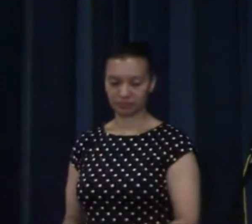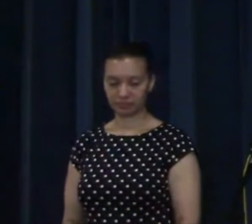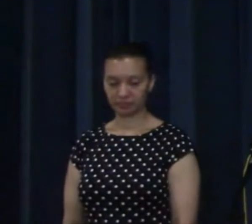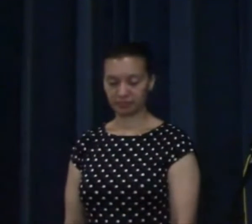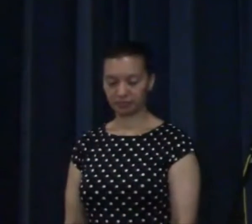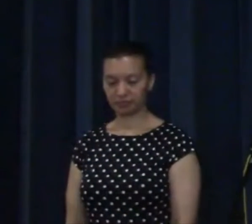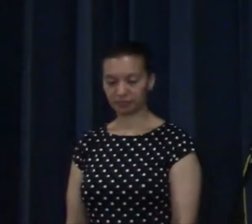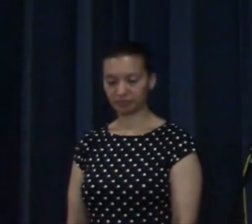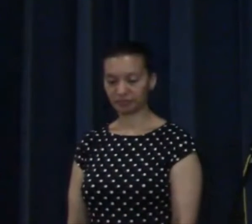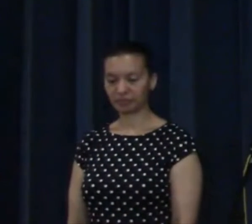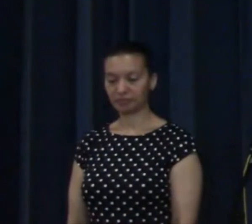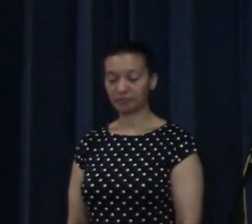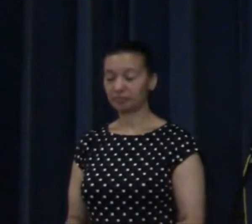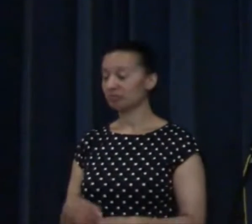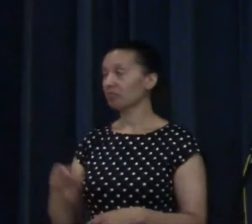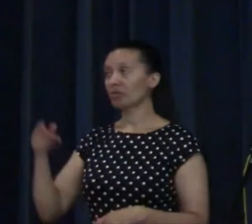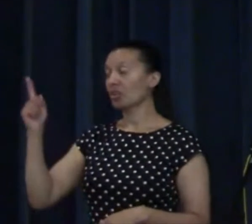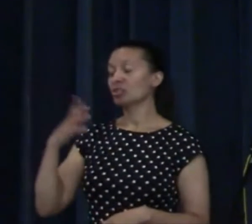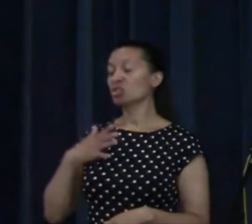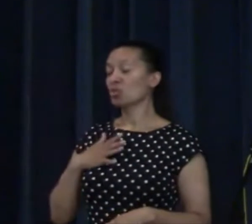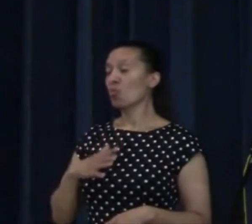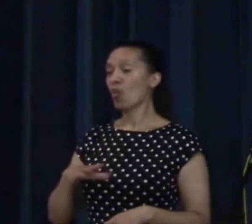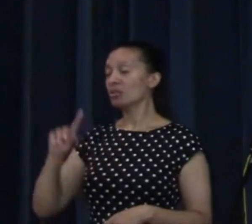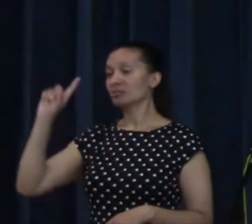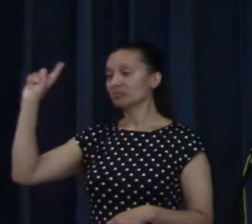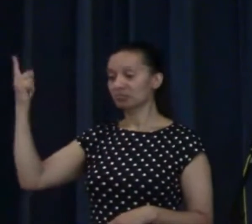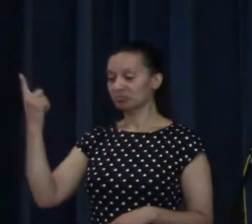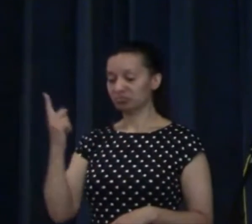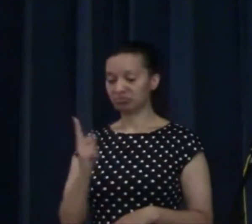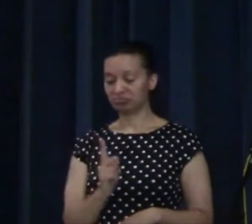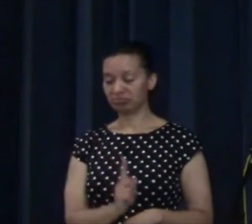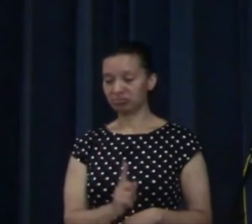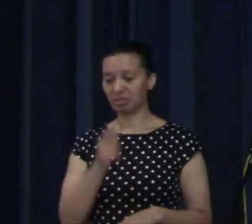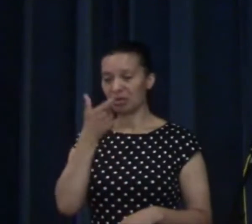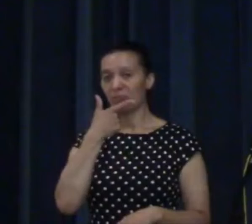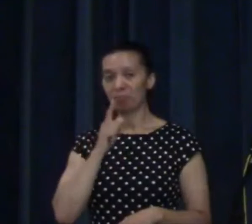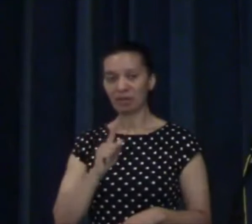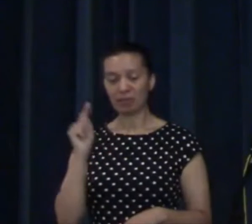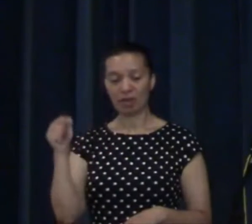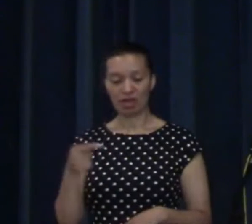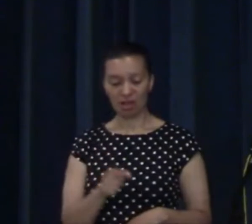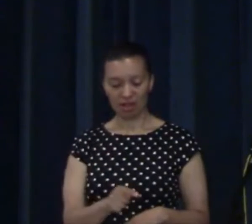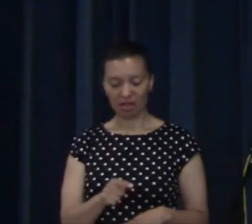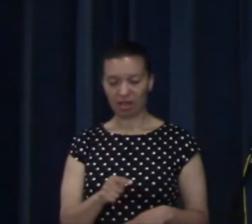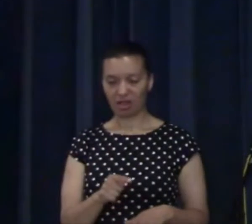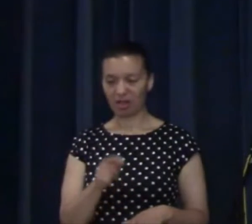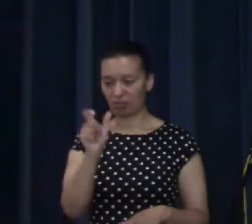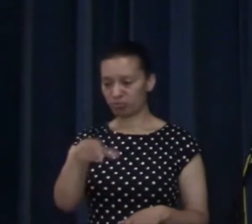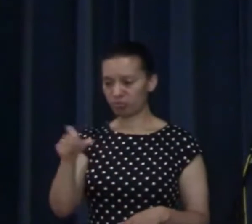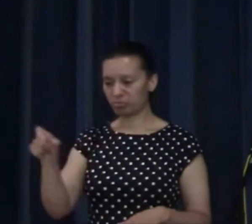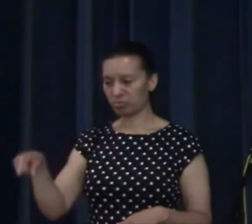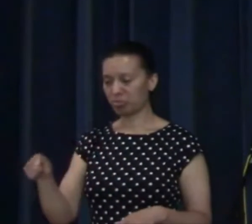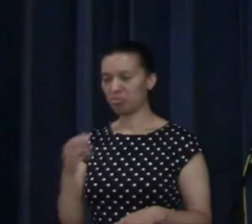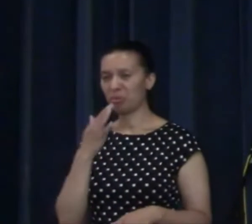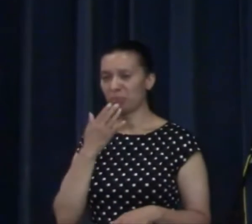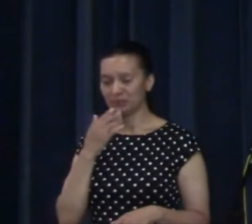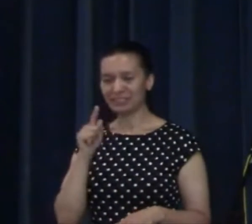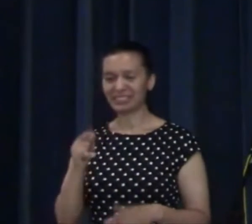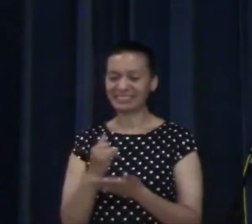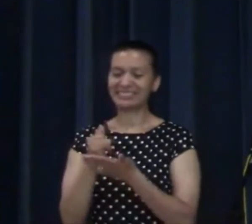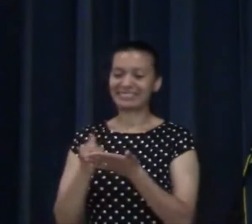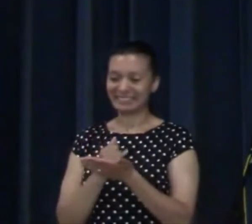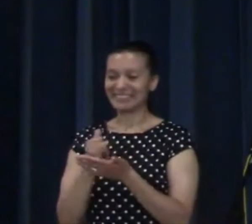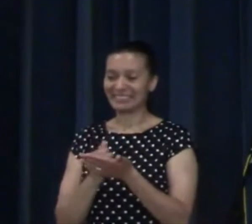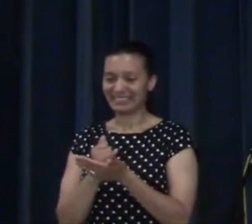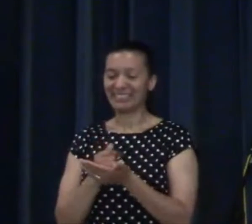God doesn't want any of us to go to hell, so he sent his son Jesus to die on the cross and take the punishment that we